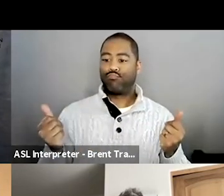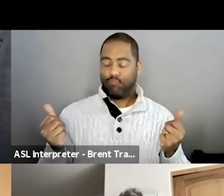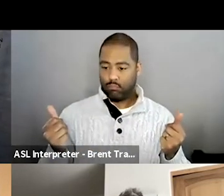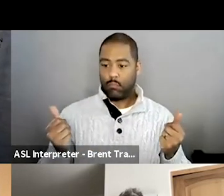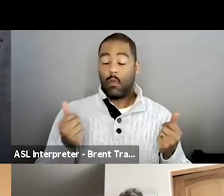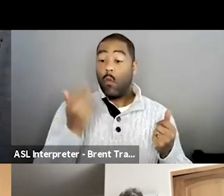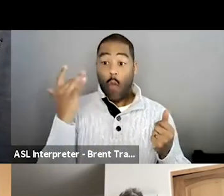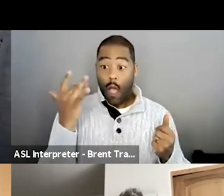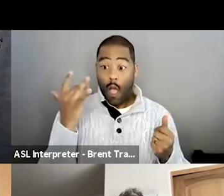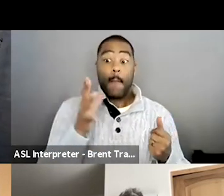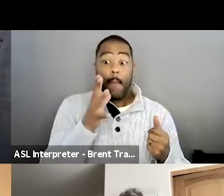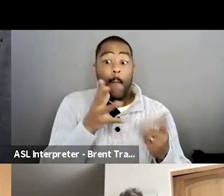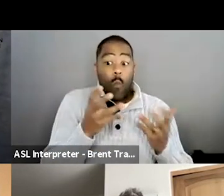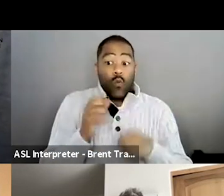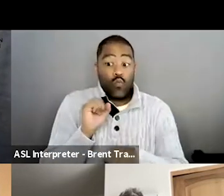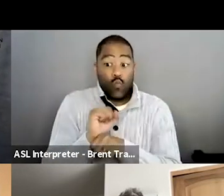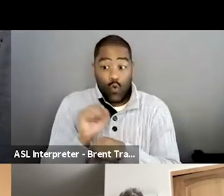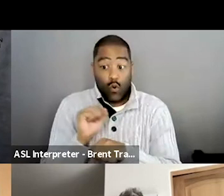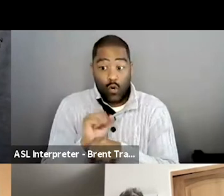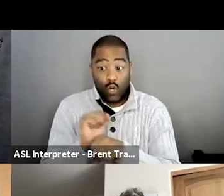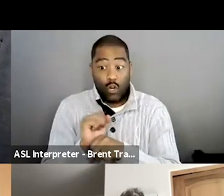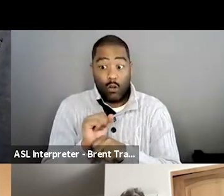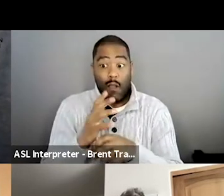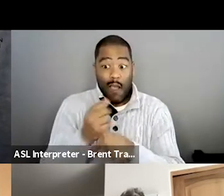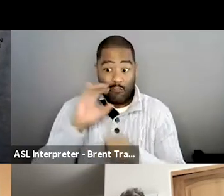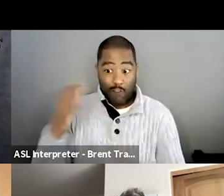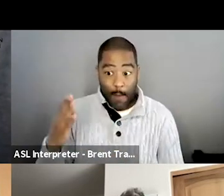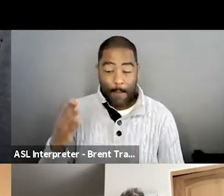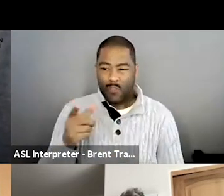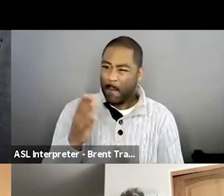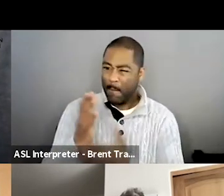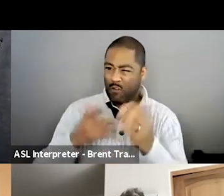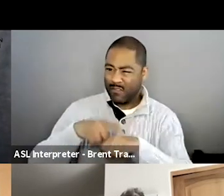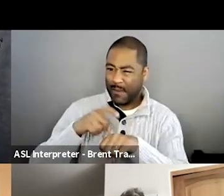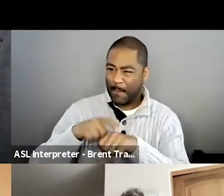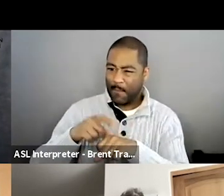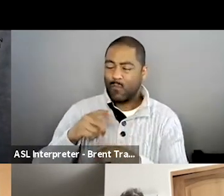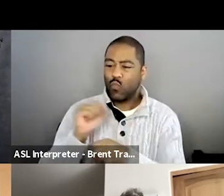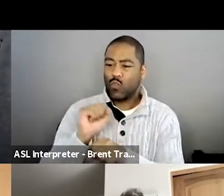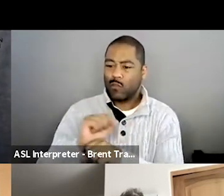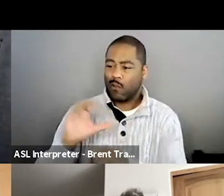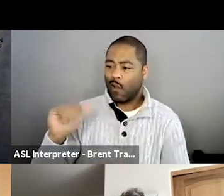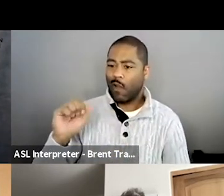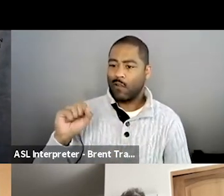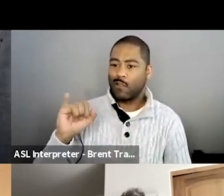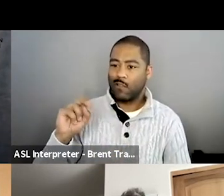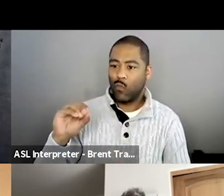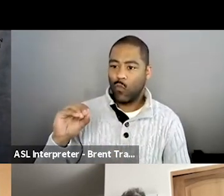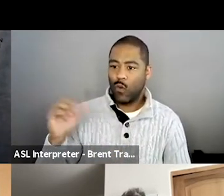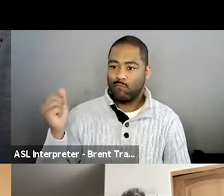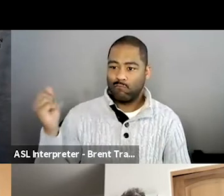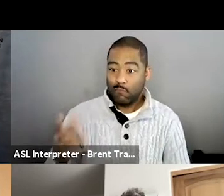or even part-time in the casino industry, which is mainly what is out there, um, without being